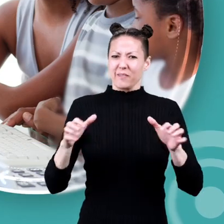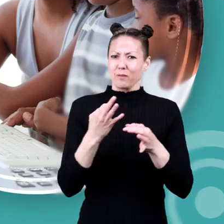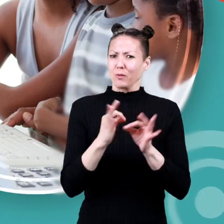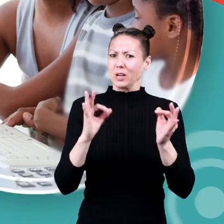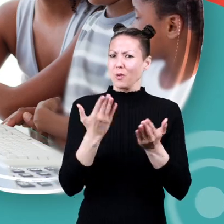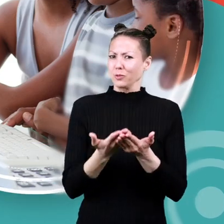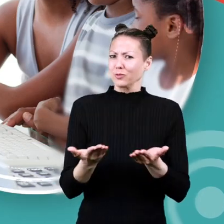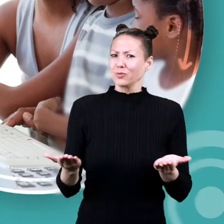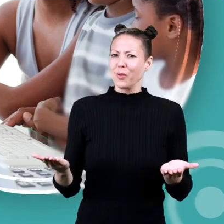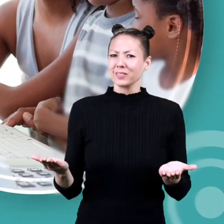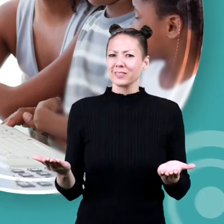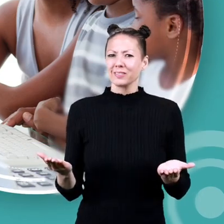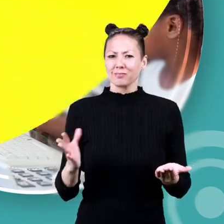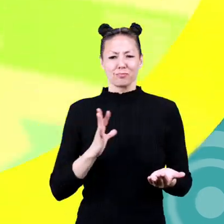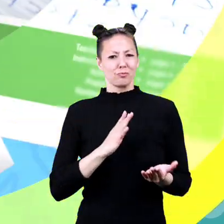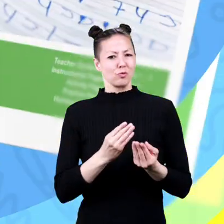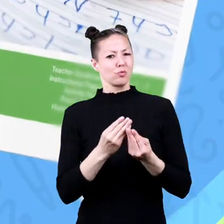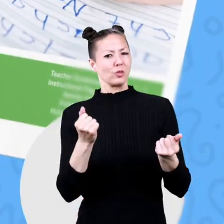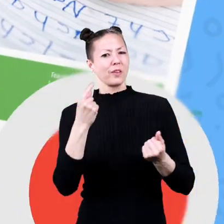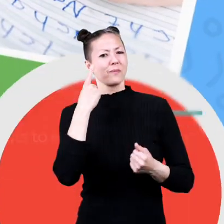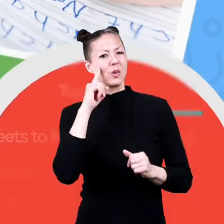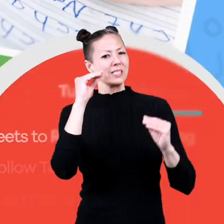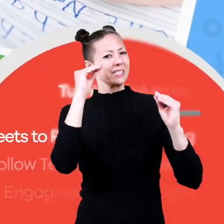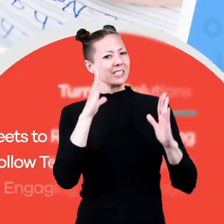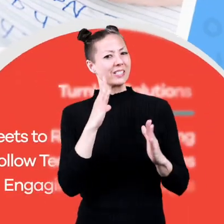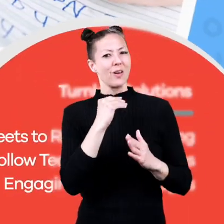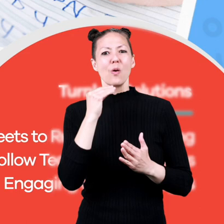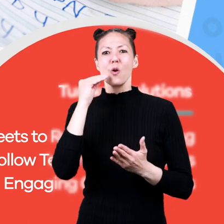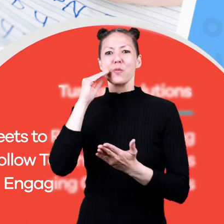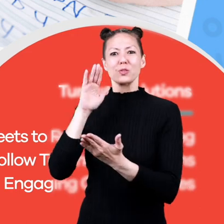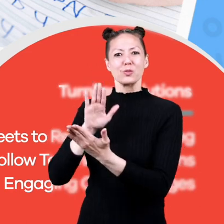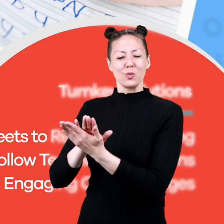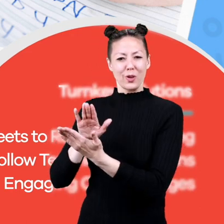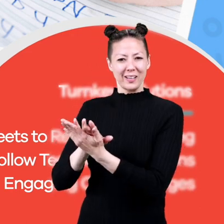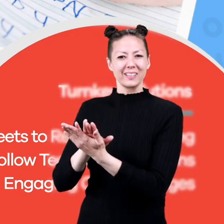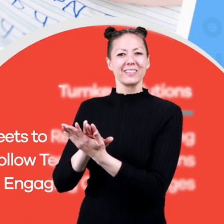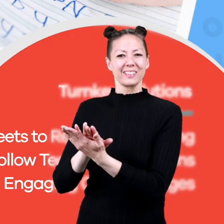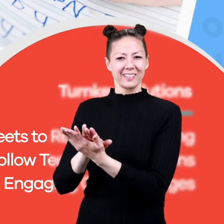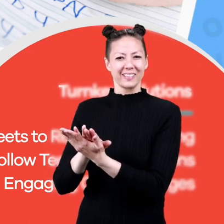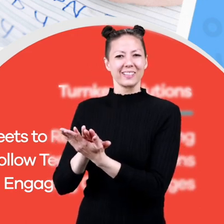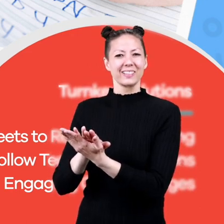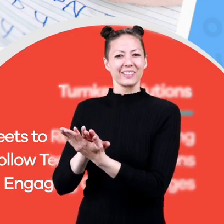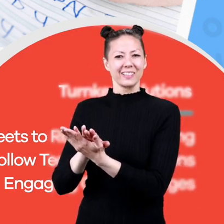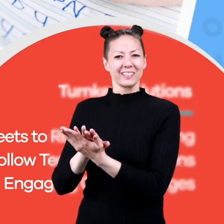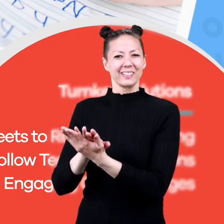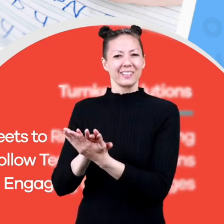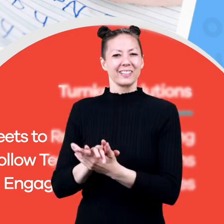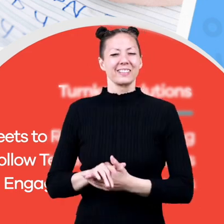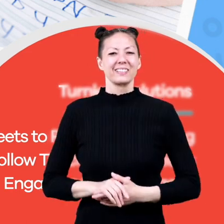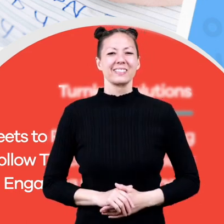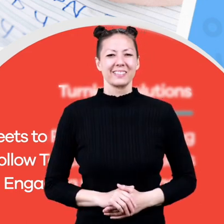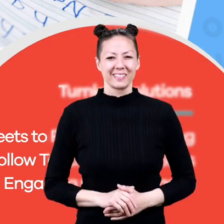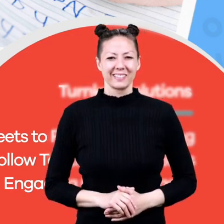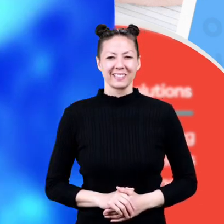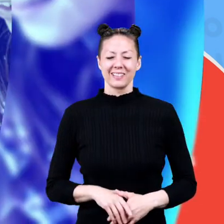for thousands of free resources and turnkey solutions for teachers and homeschoolers